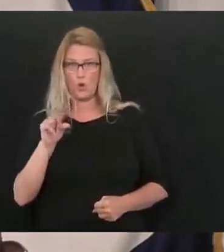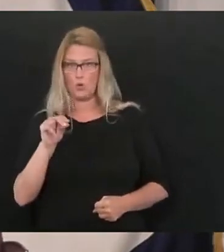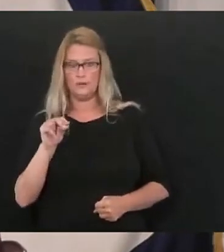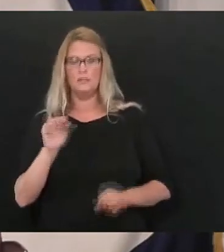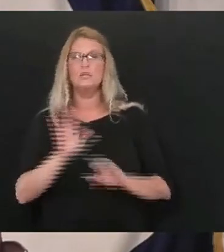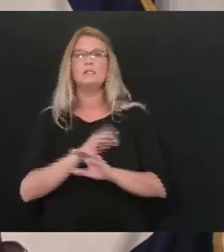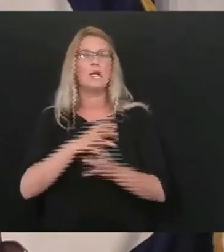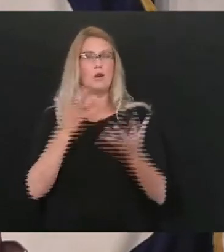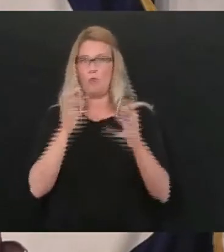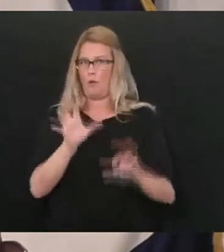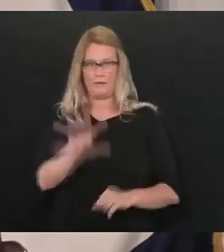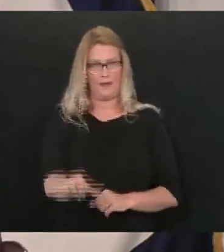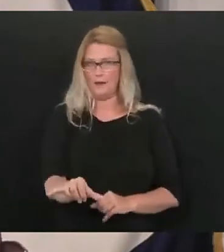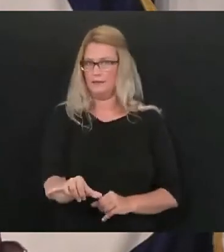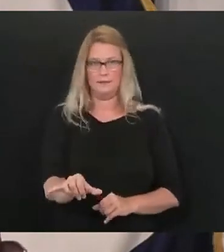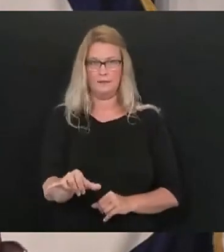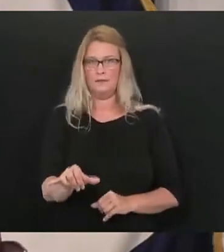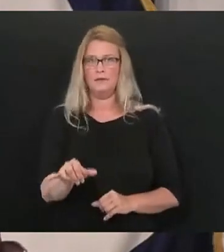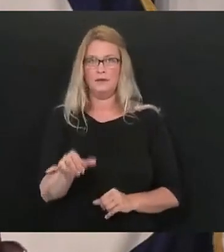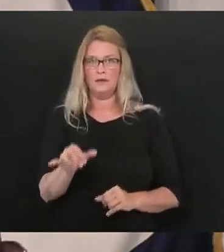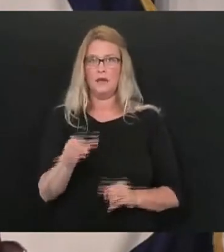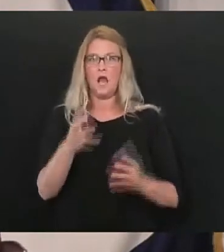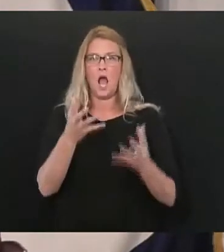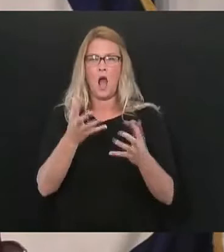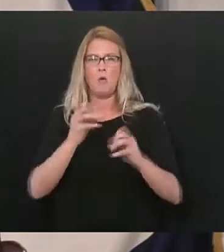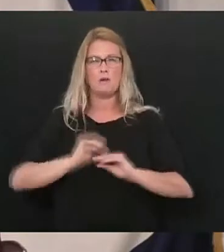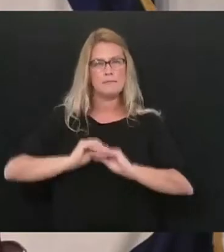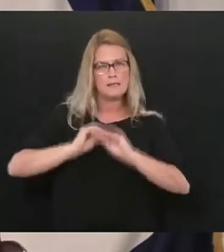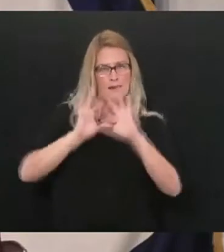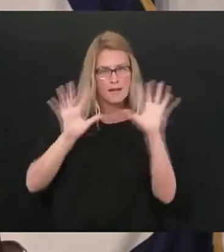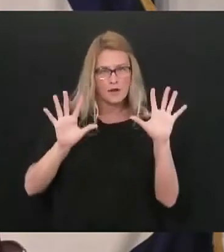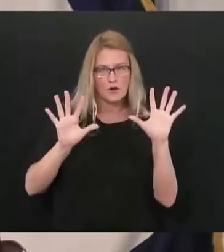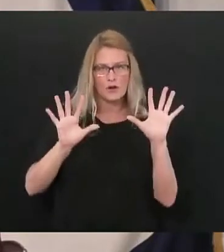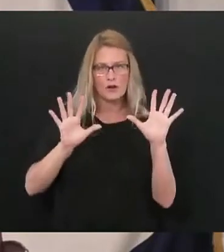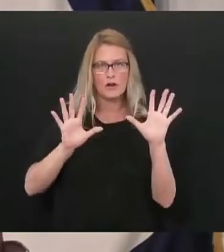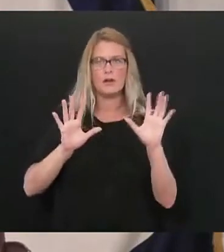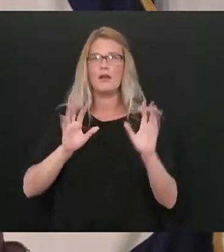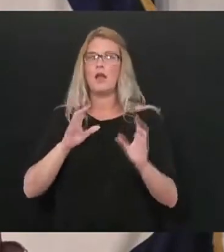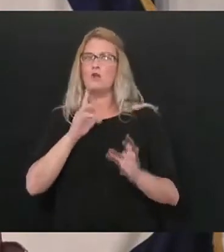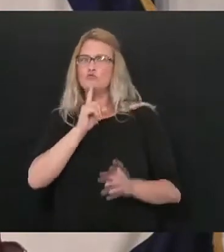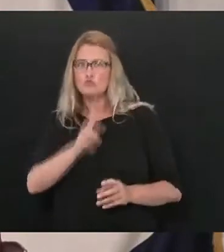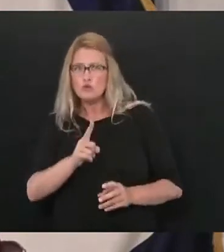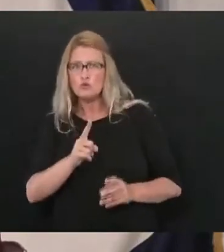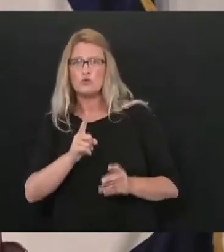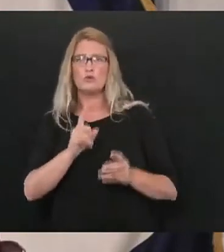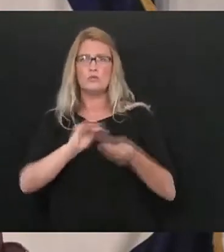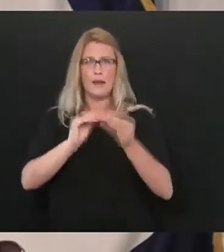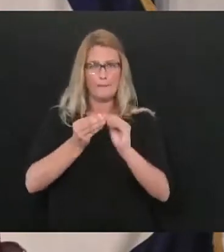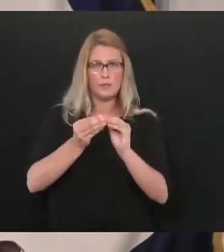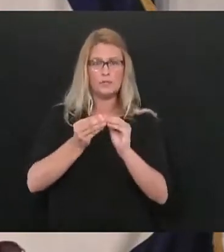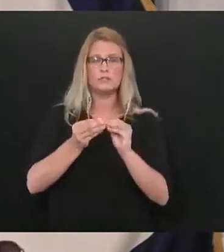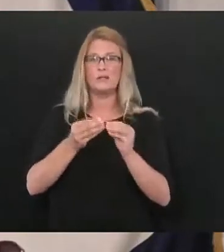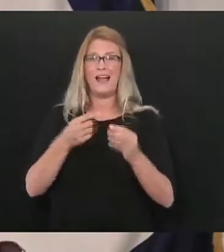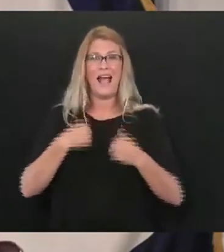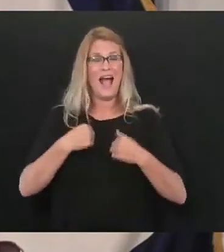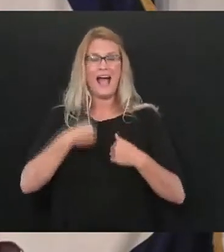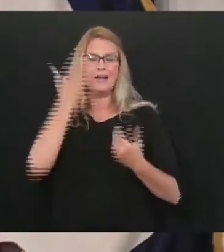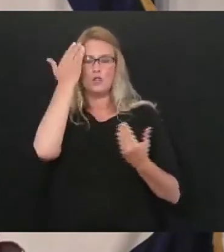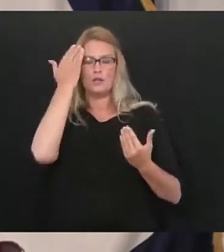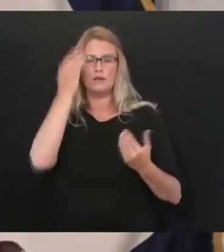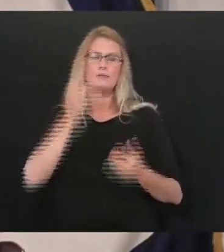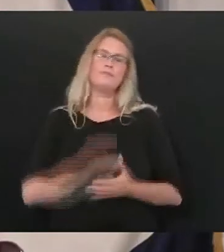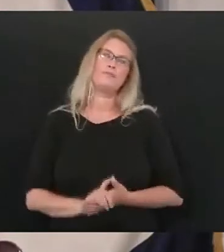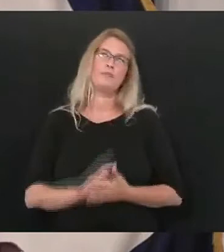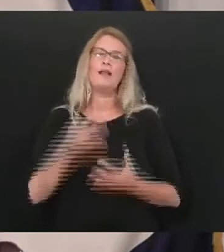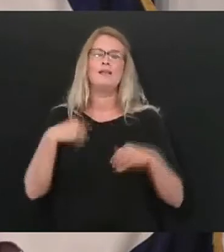any way you see I want to be transparent at all times I do not think that we have we have I